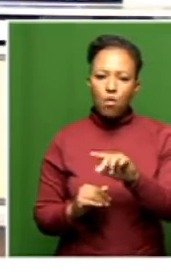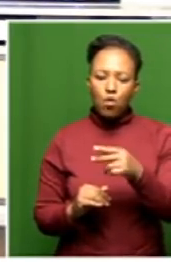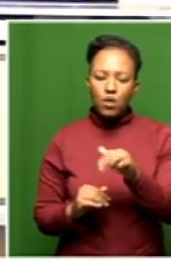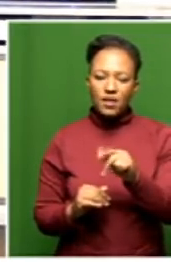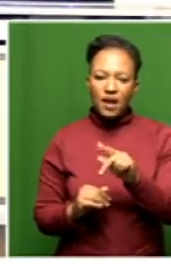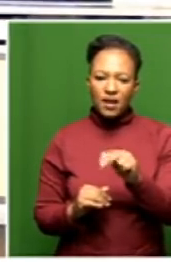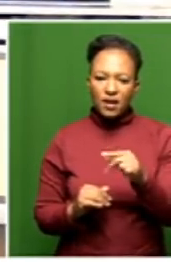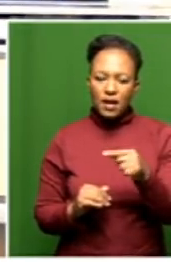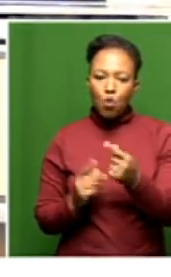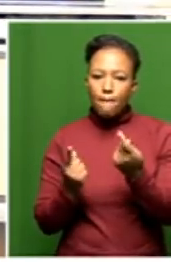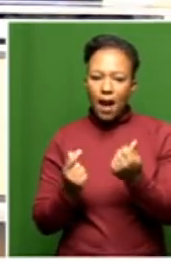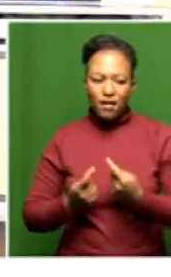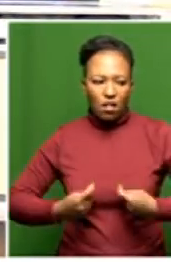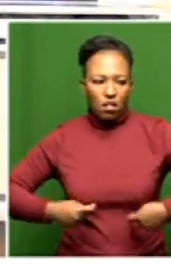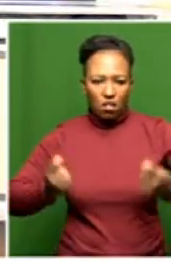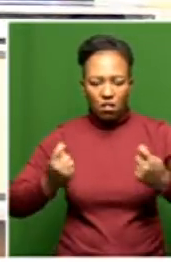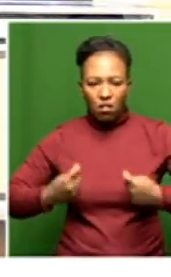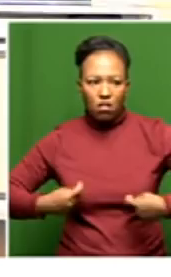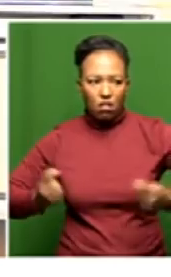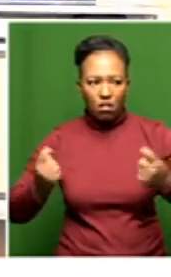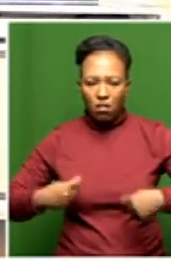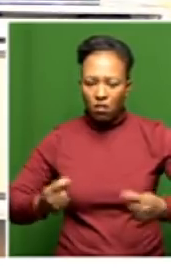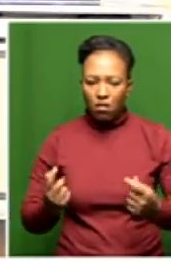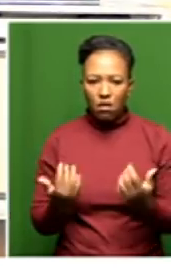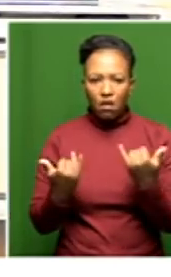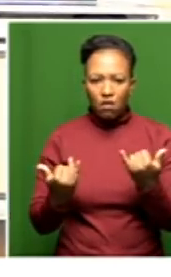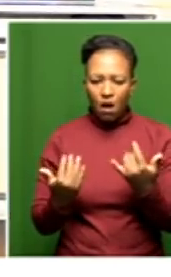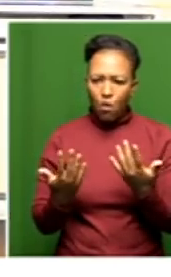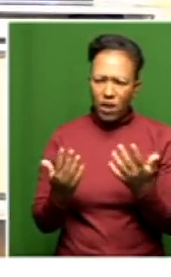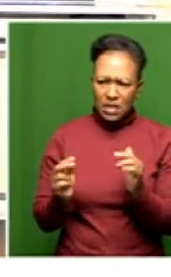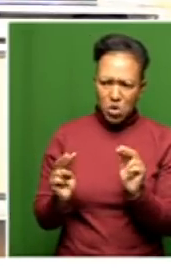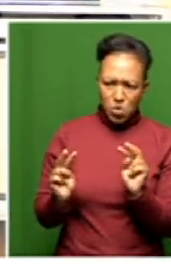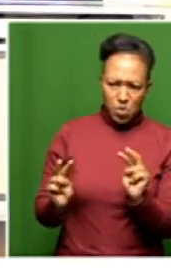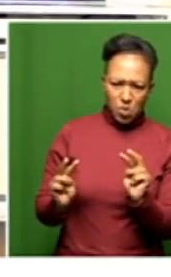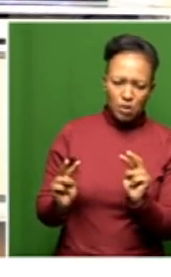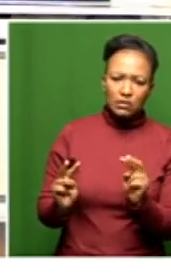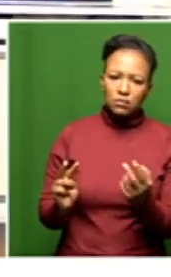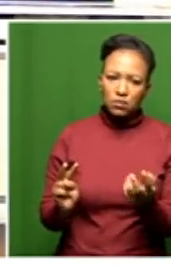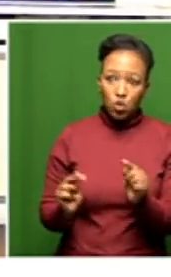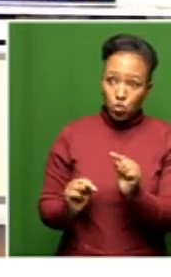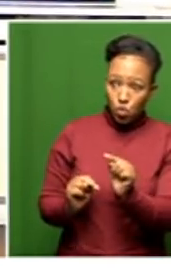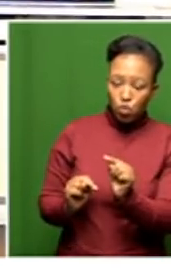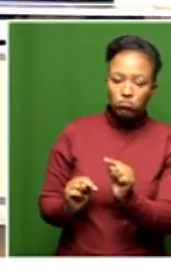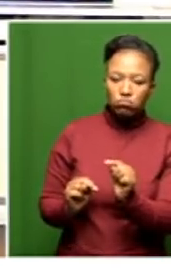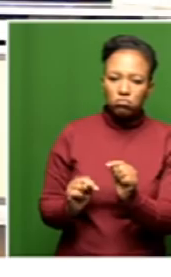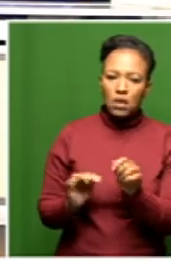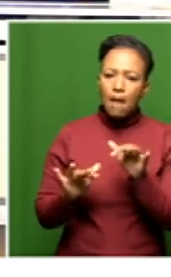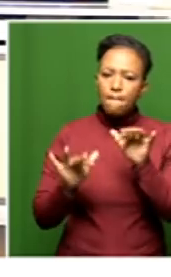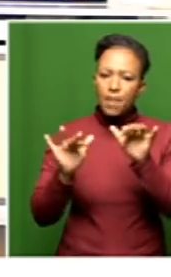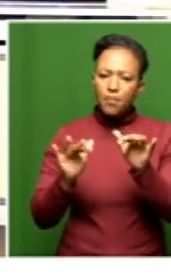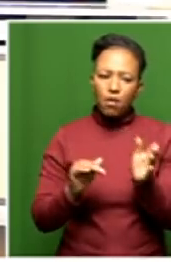and monies that are being spent because what it looks like essentially is that you have people